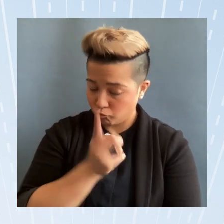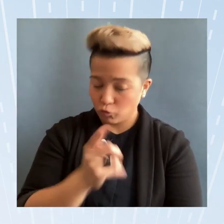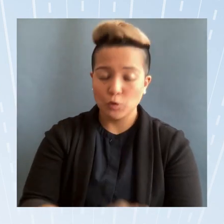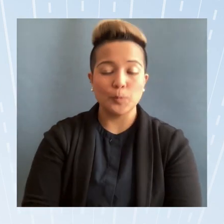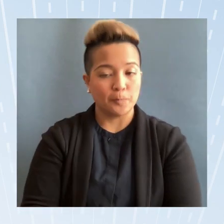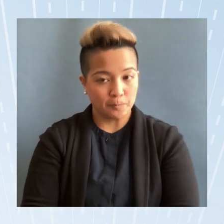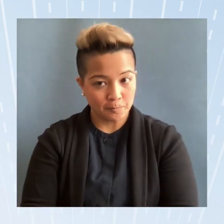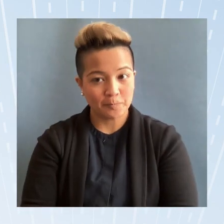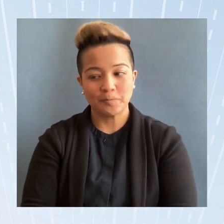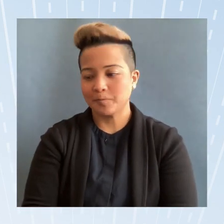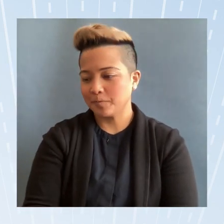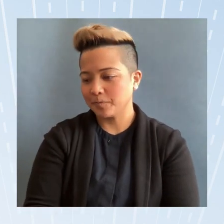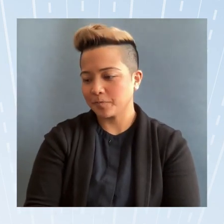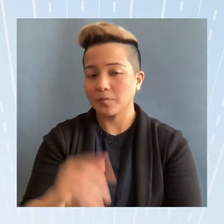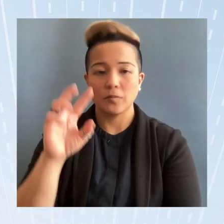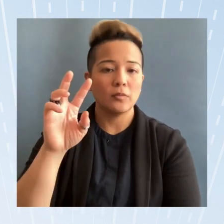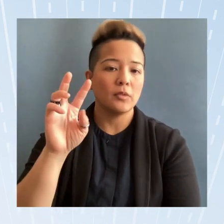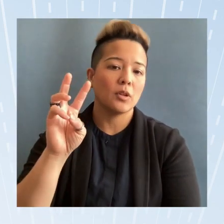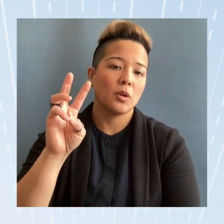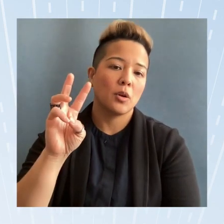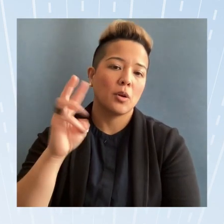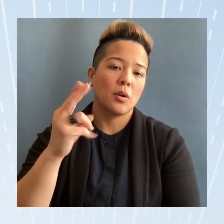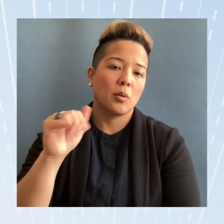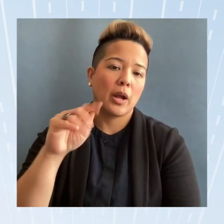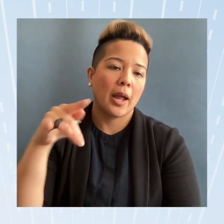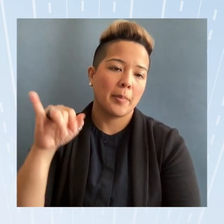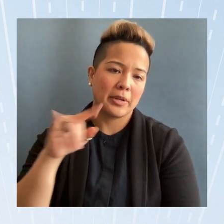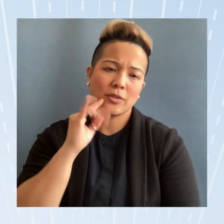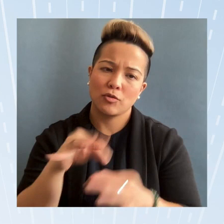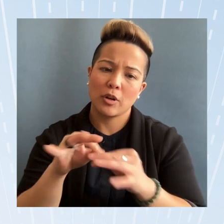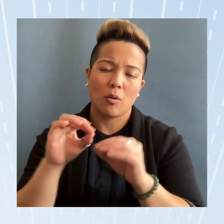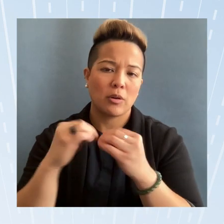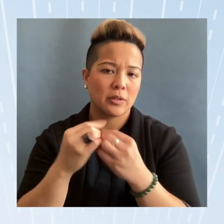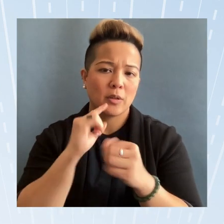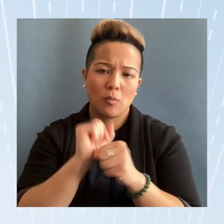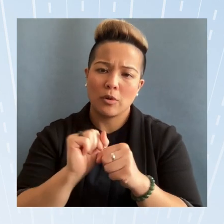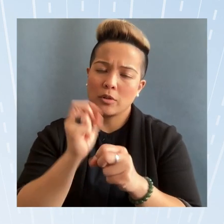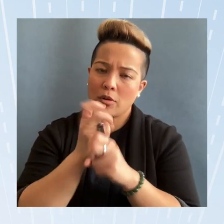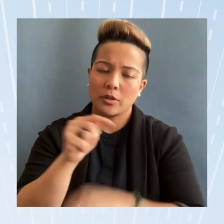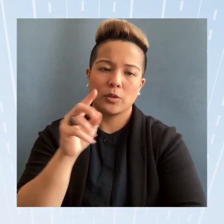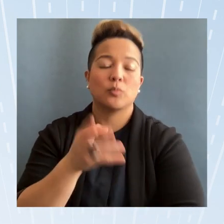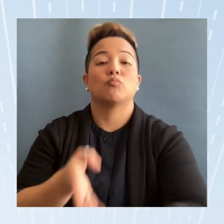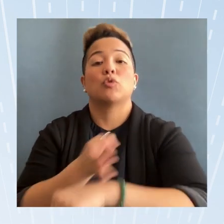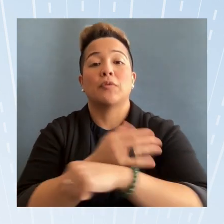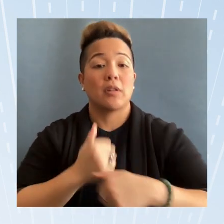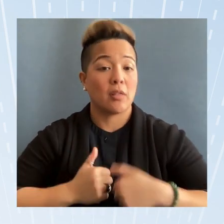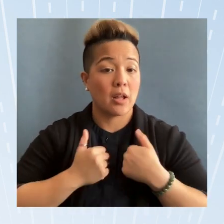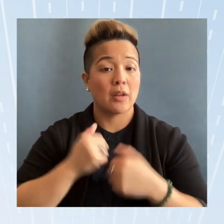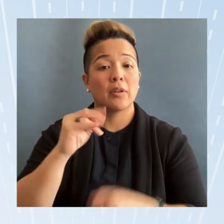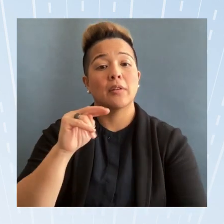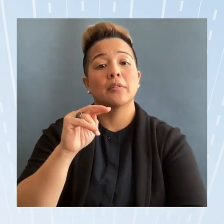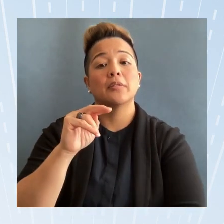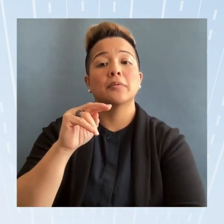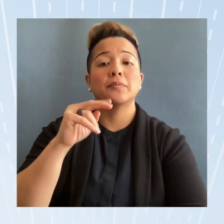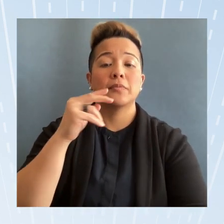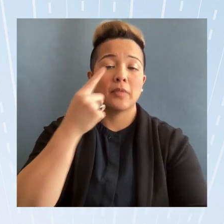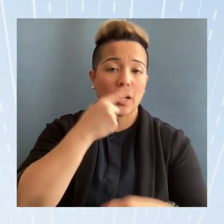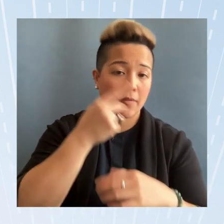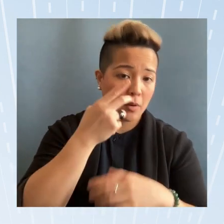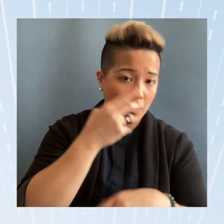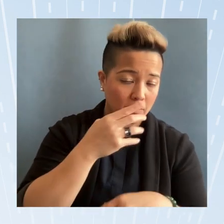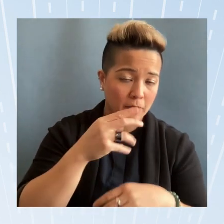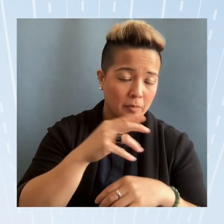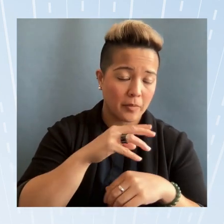sure we on p is a critical organization that works to improve the lives of Asian Americans native Hawaiians and Pacific Islanders Pacific